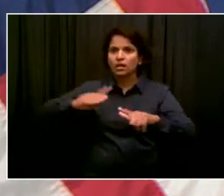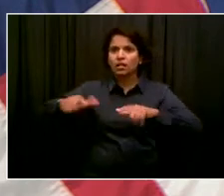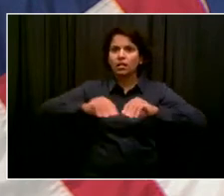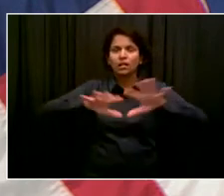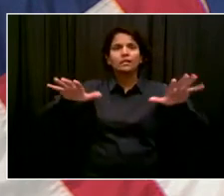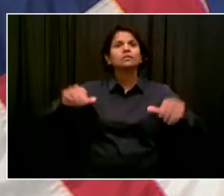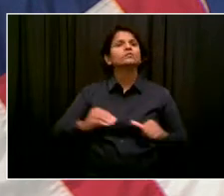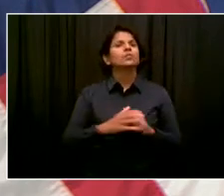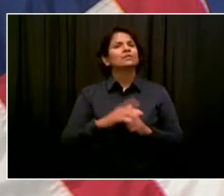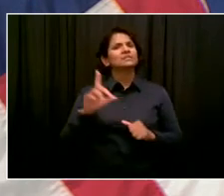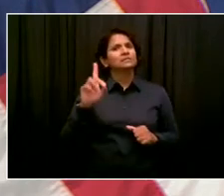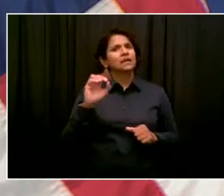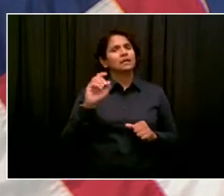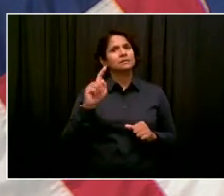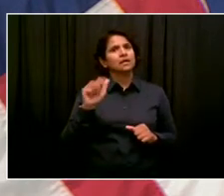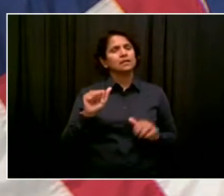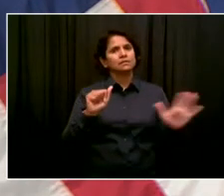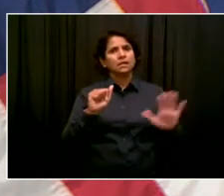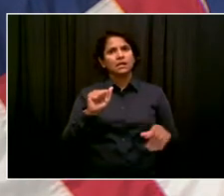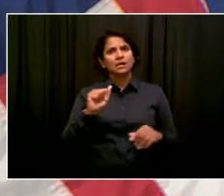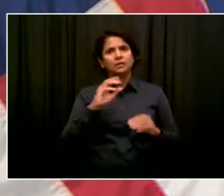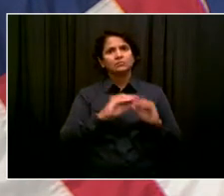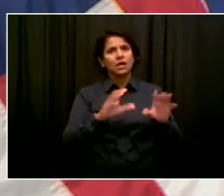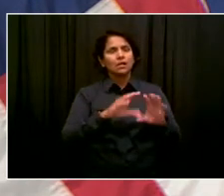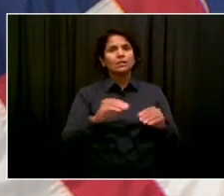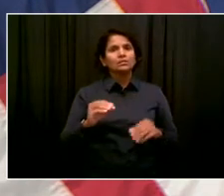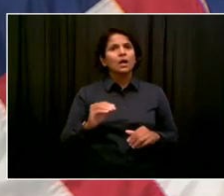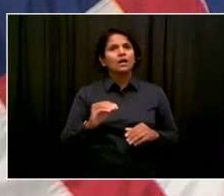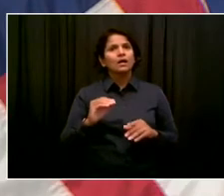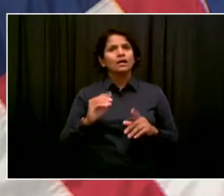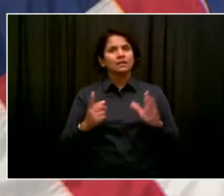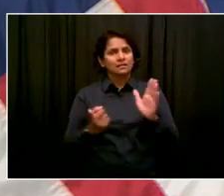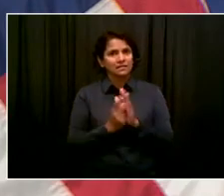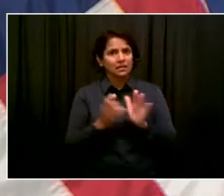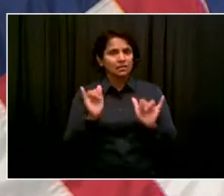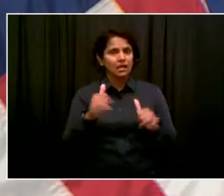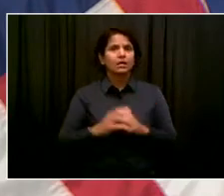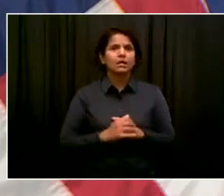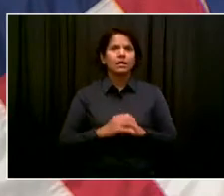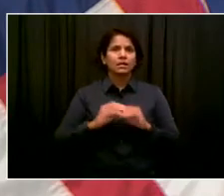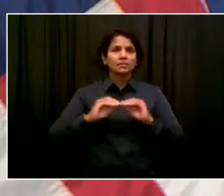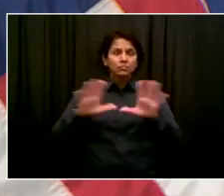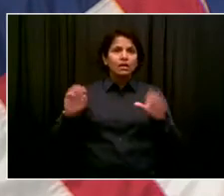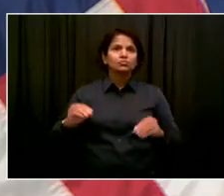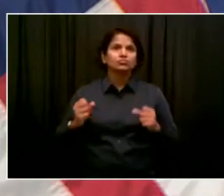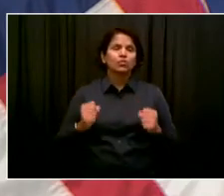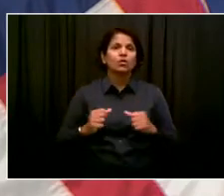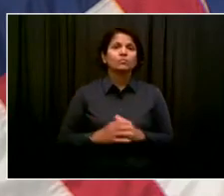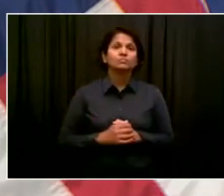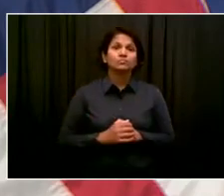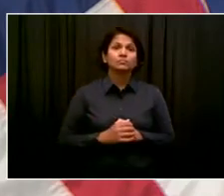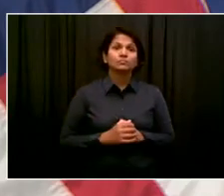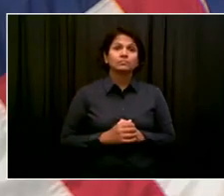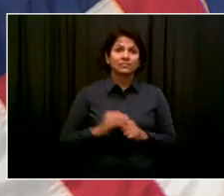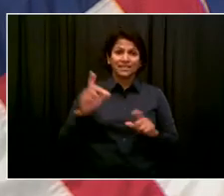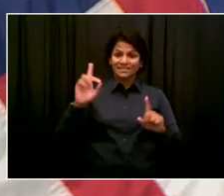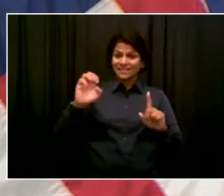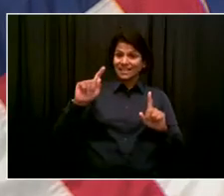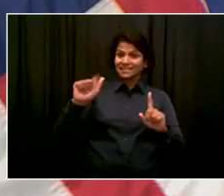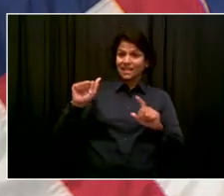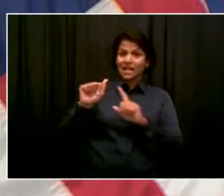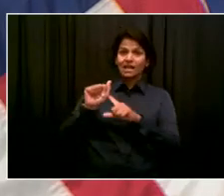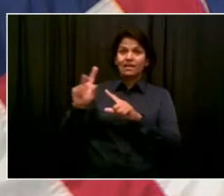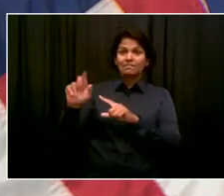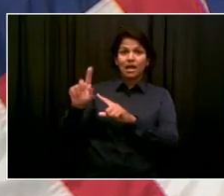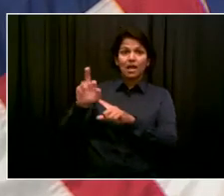than was previously thought. Even though I have been fully vaccinated, I will be wearing a mask in public indoor settings,